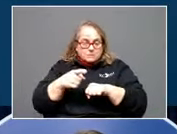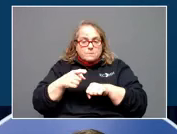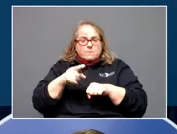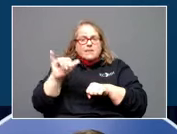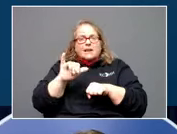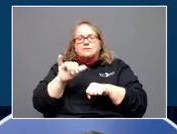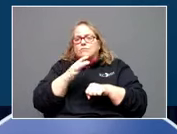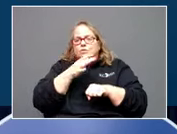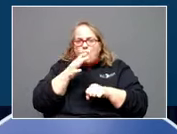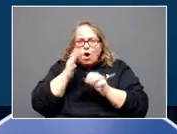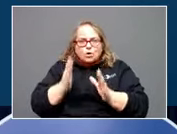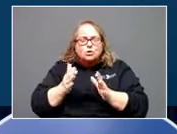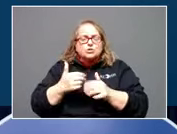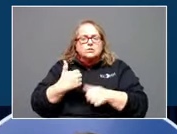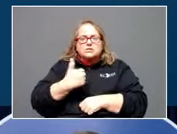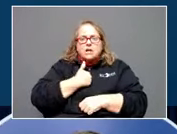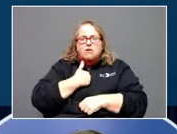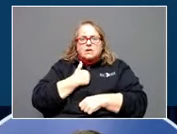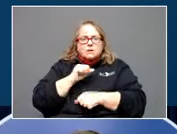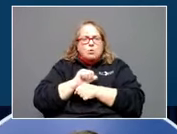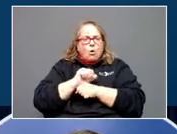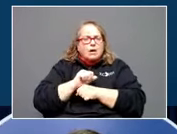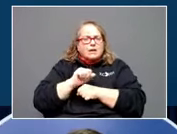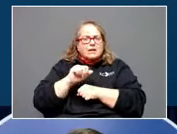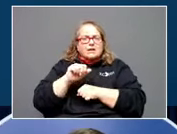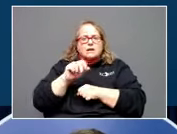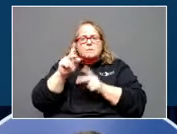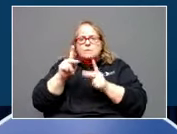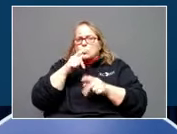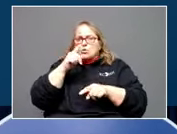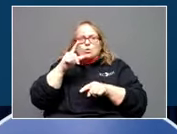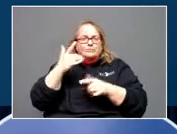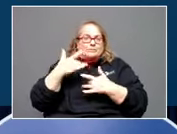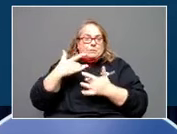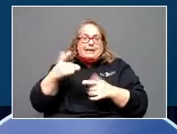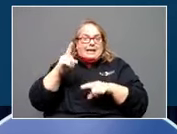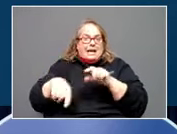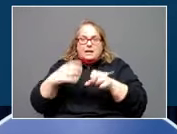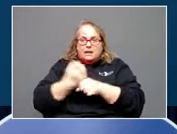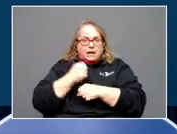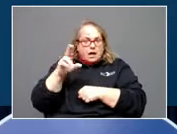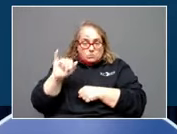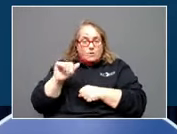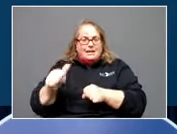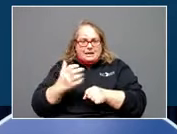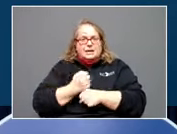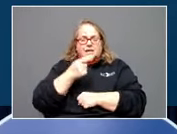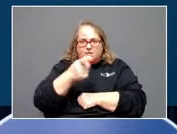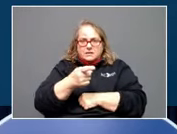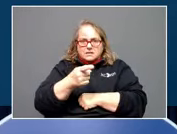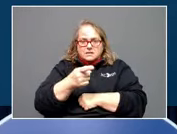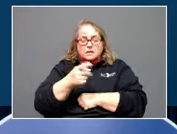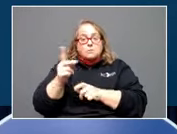and self-employed individuals who traditionally couldn't get unemployment insurance can get this. Affected individuals